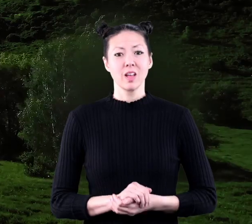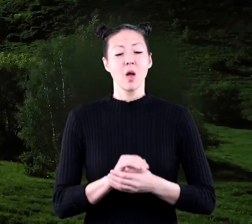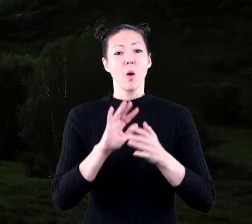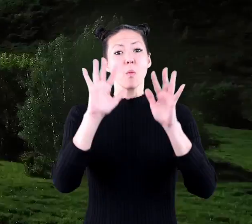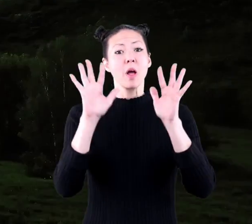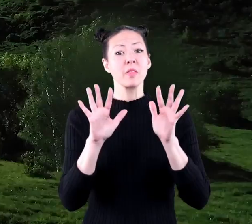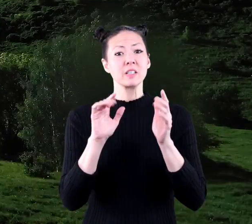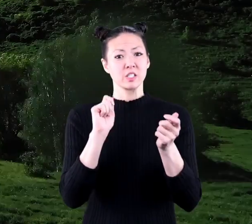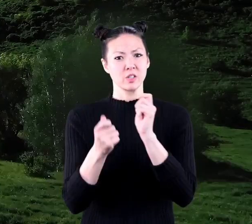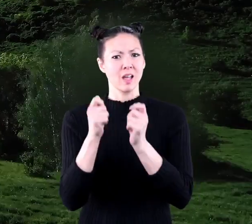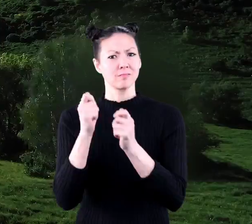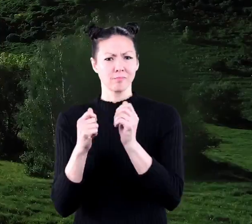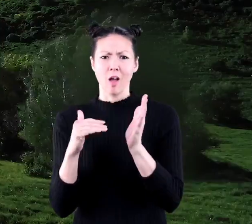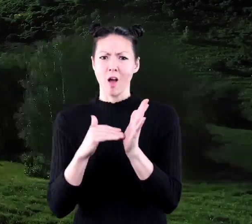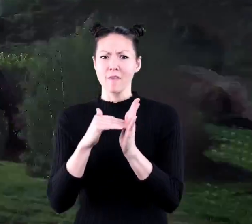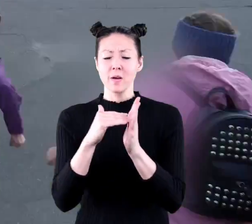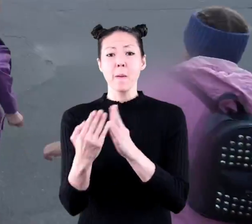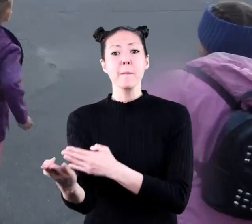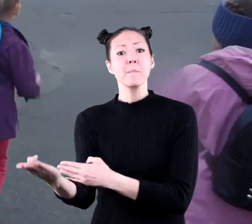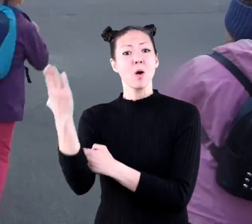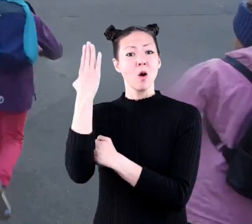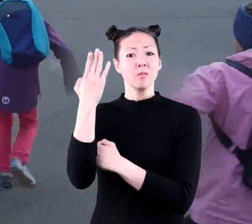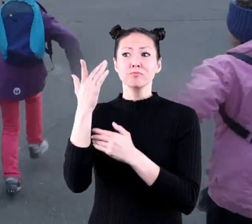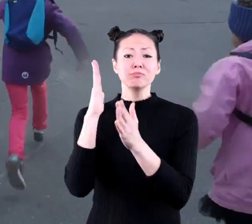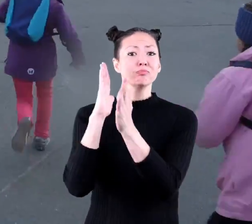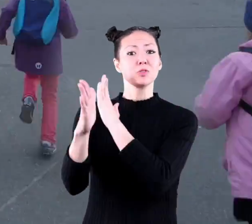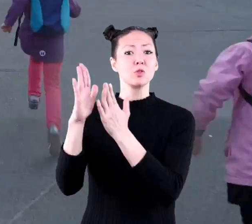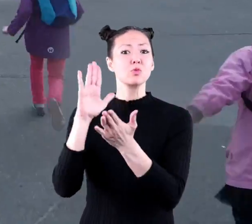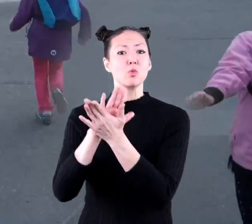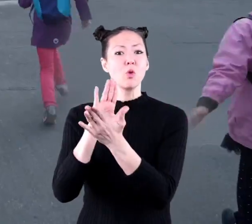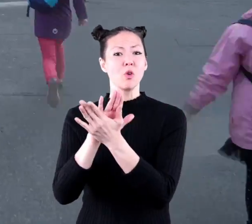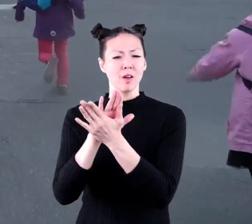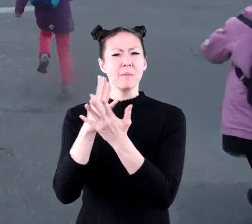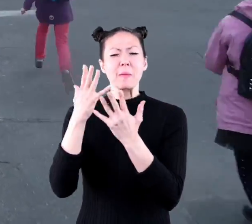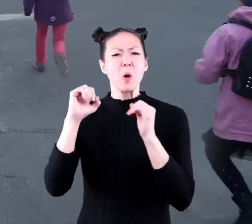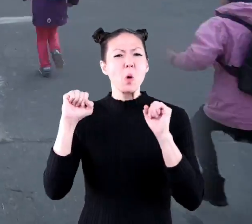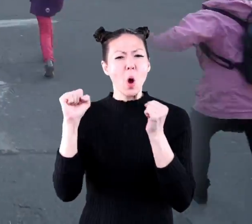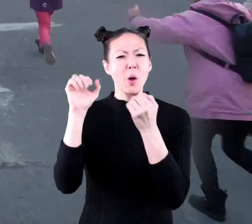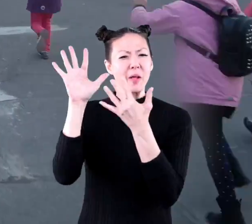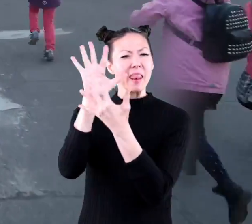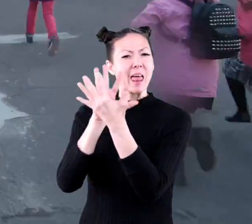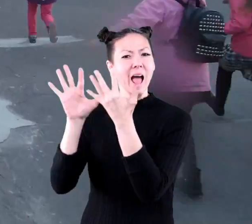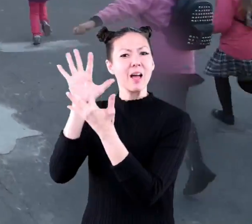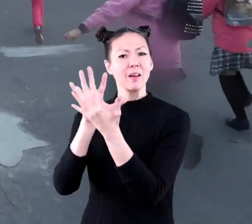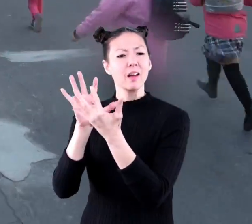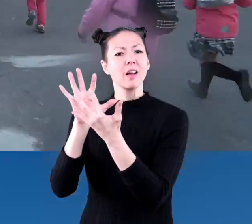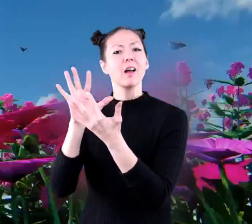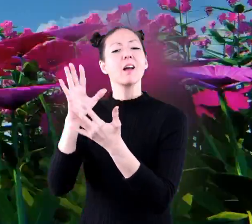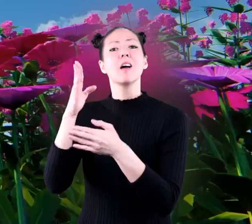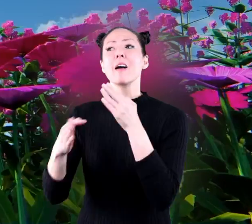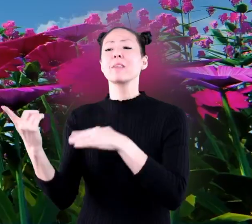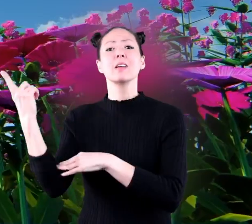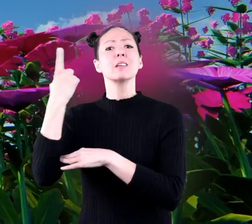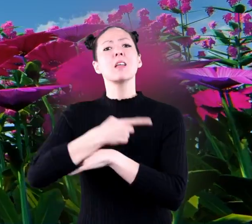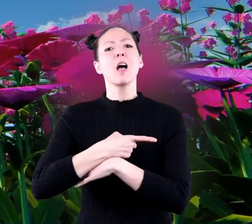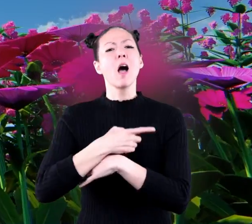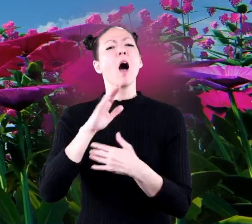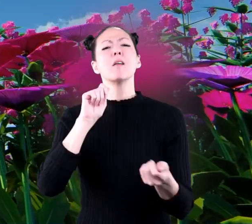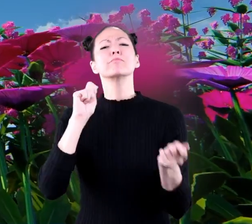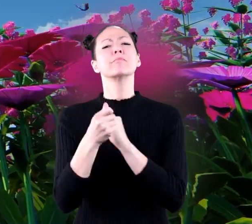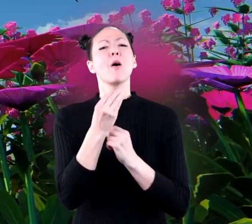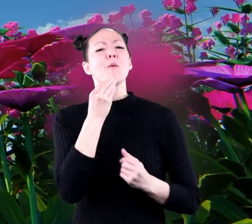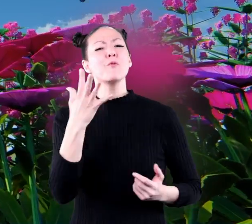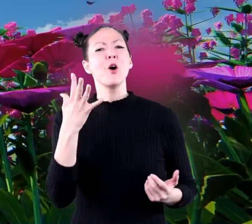Weather changes often. In the morning, as you head to school, it might be cold and cloudy. By the end of the day,